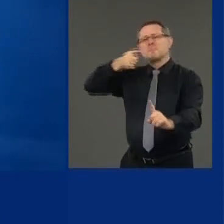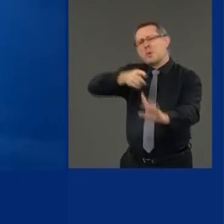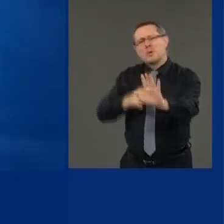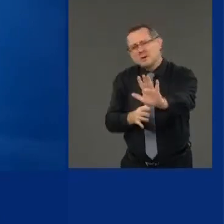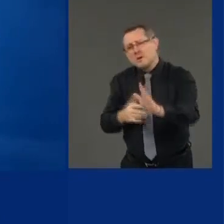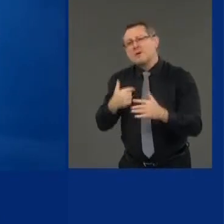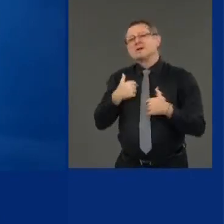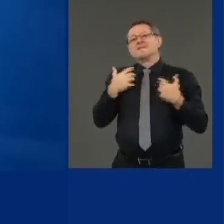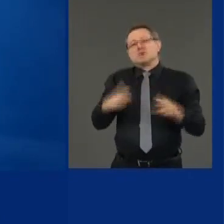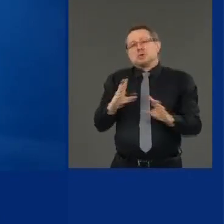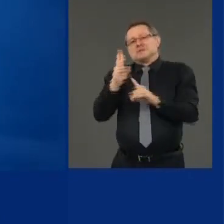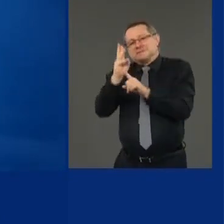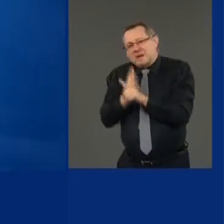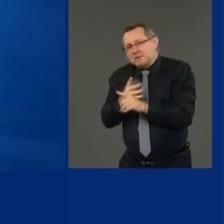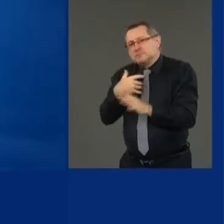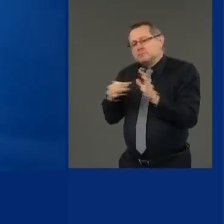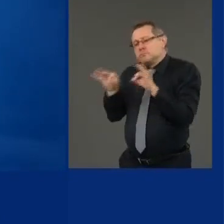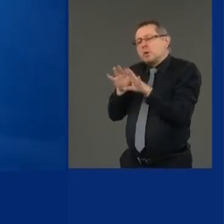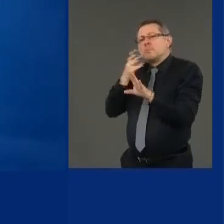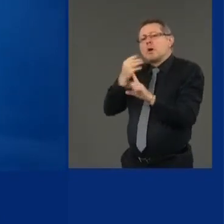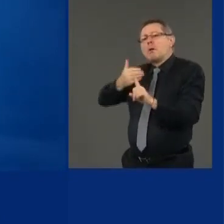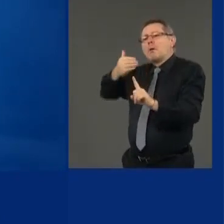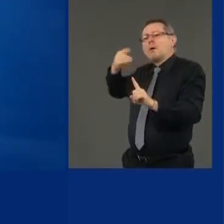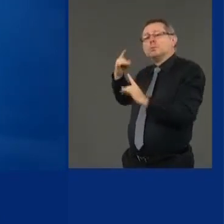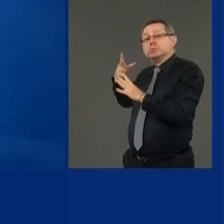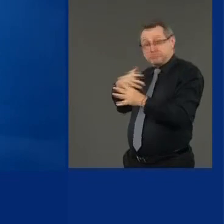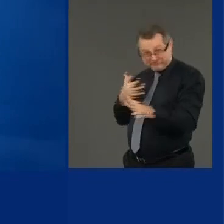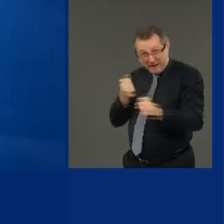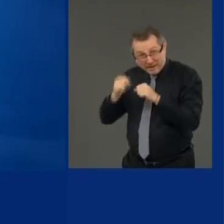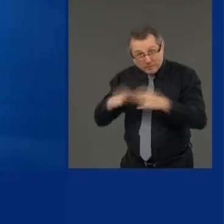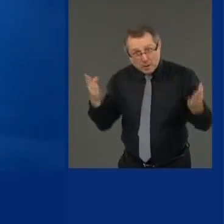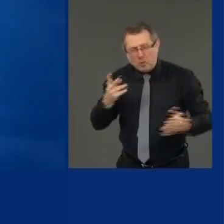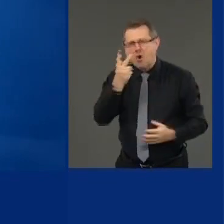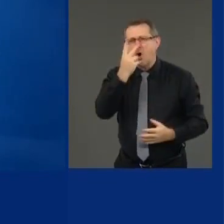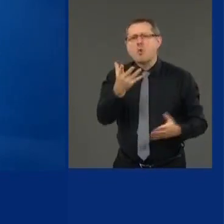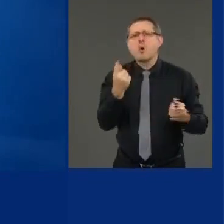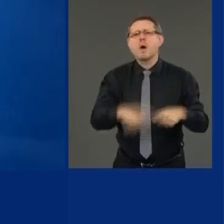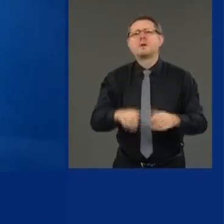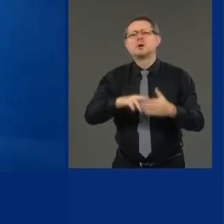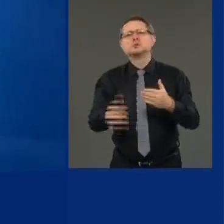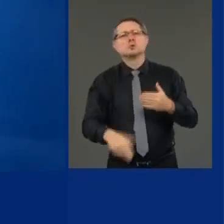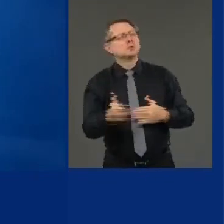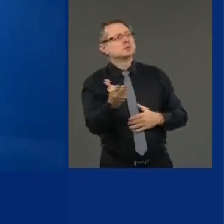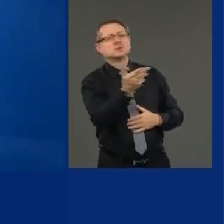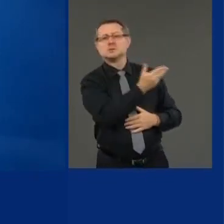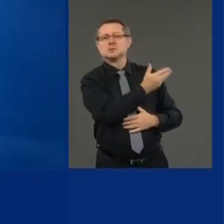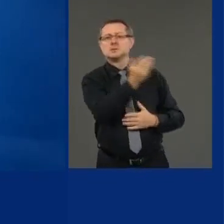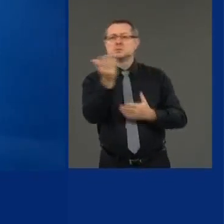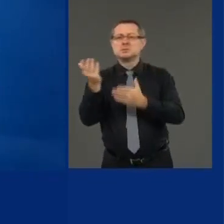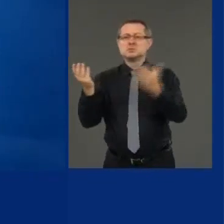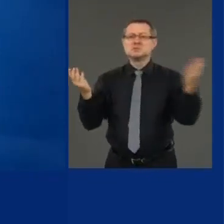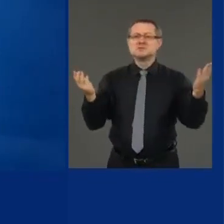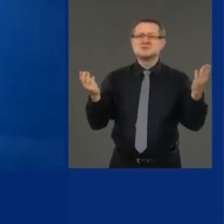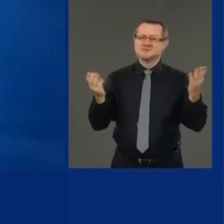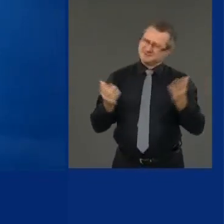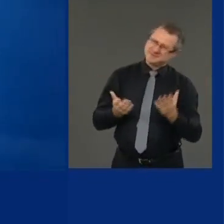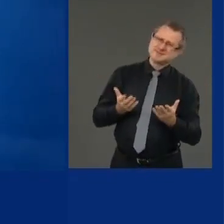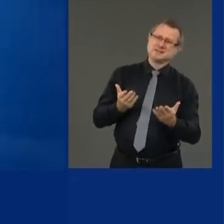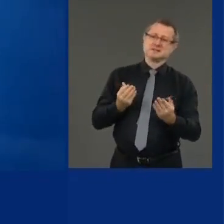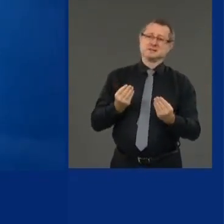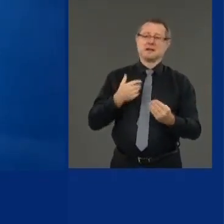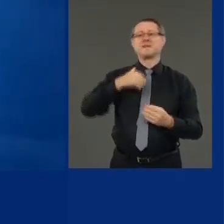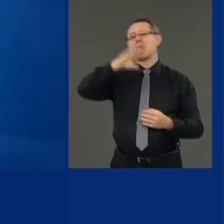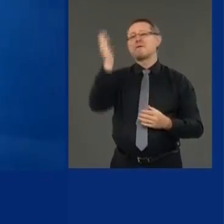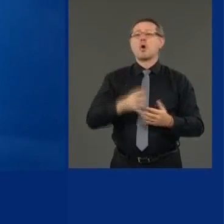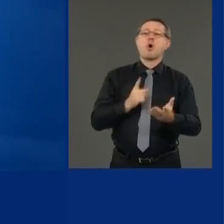when you do that, right? It wasn't about do we reopen or not. The question